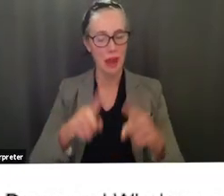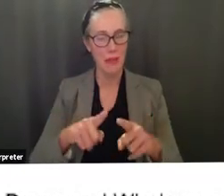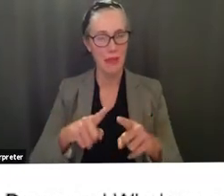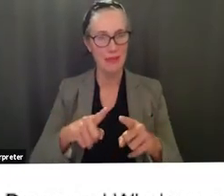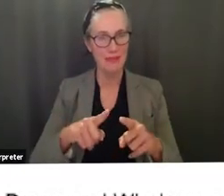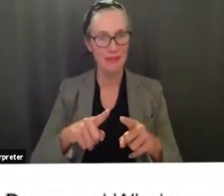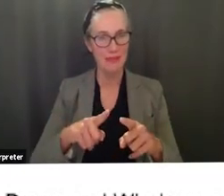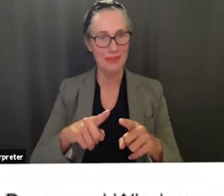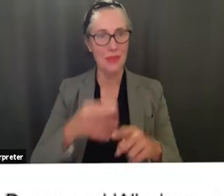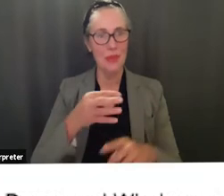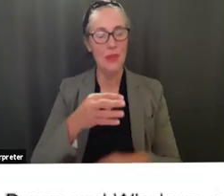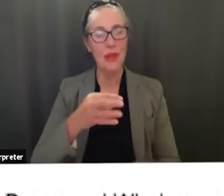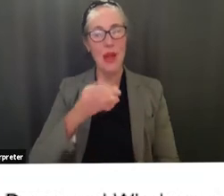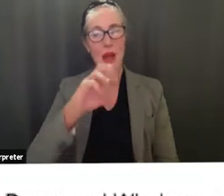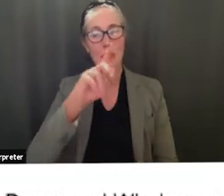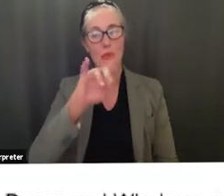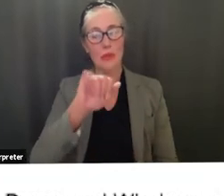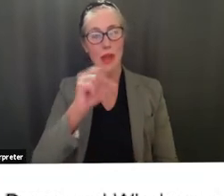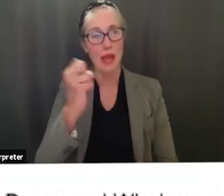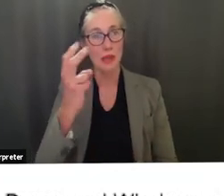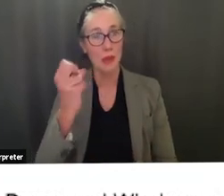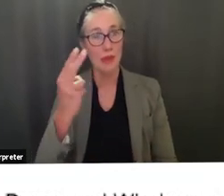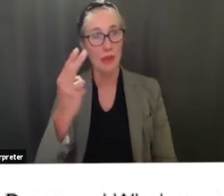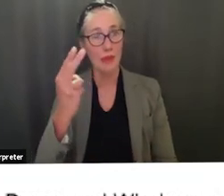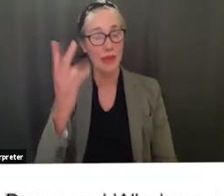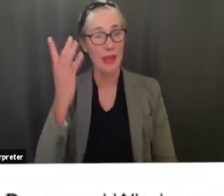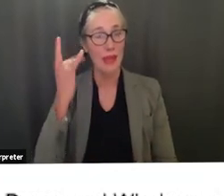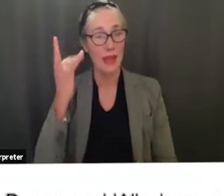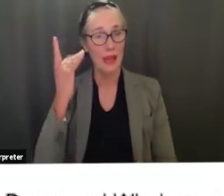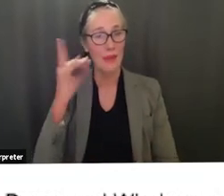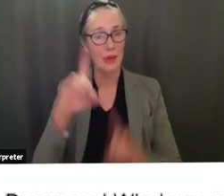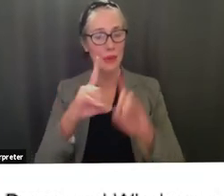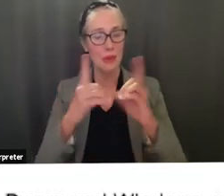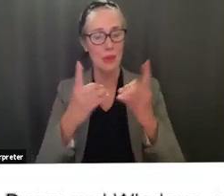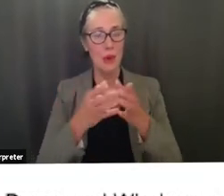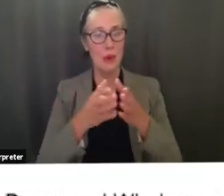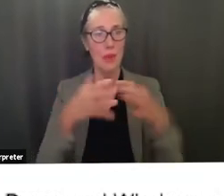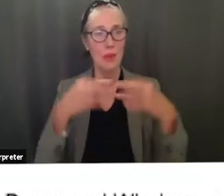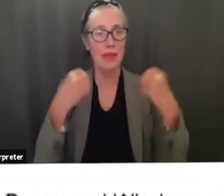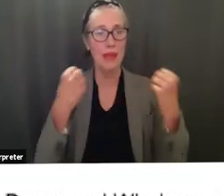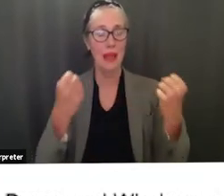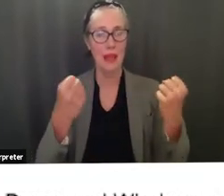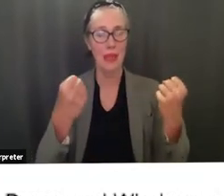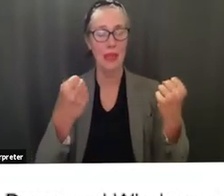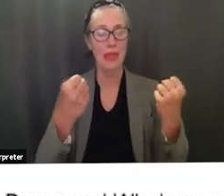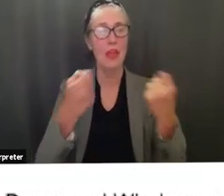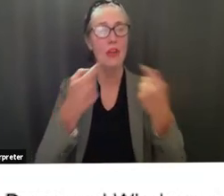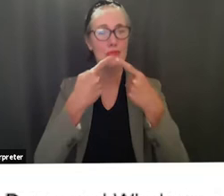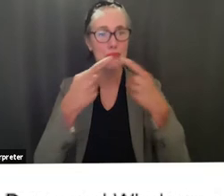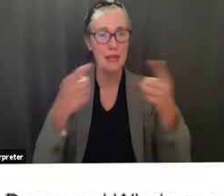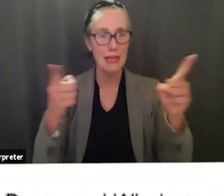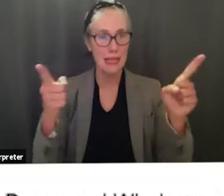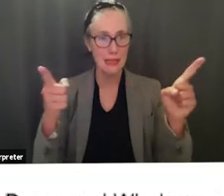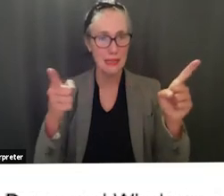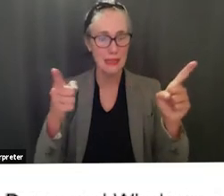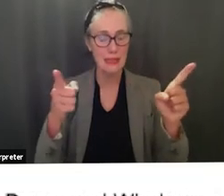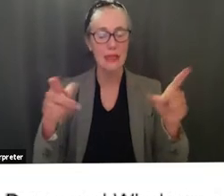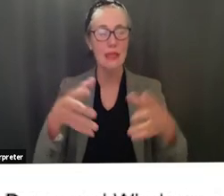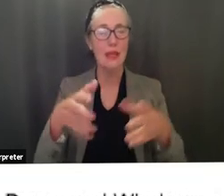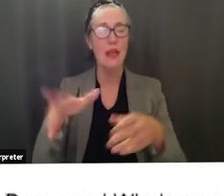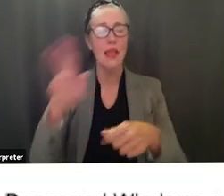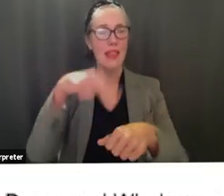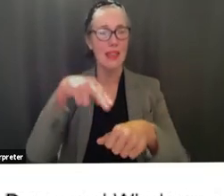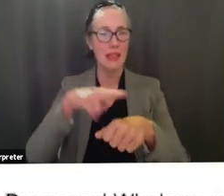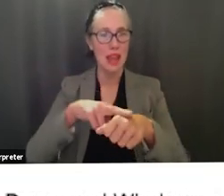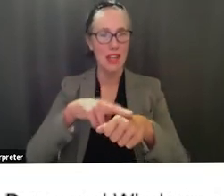the california department of public health released its newest guidelines for covid um and how